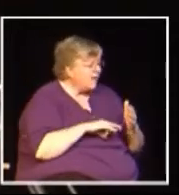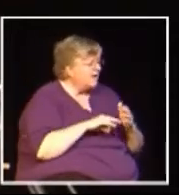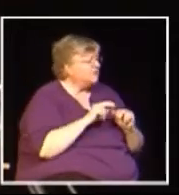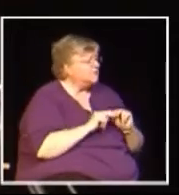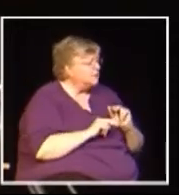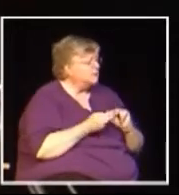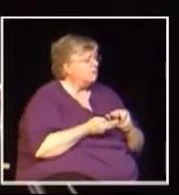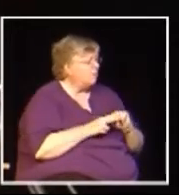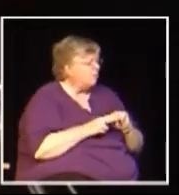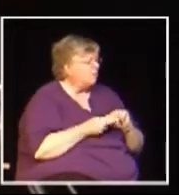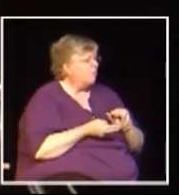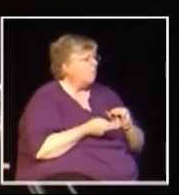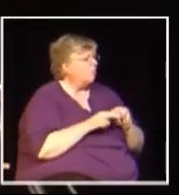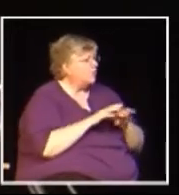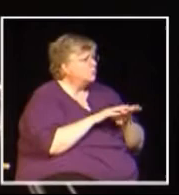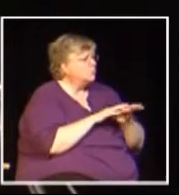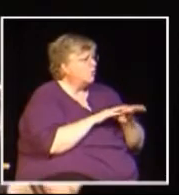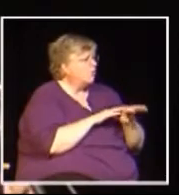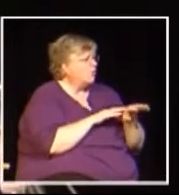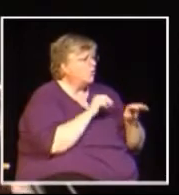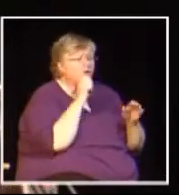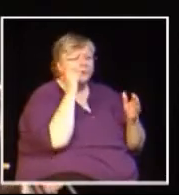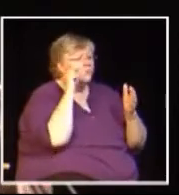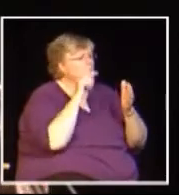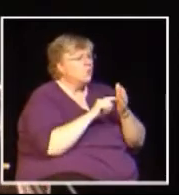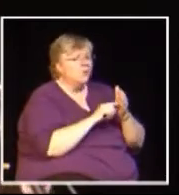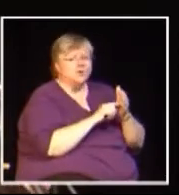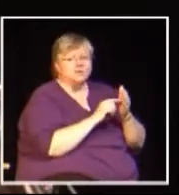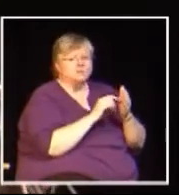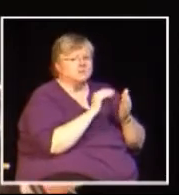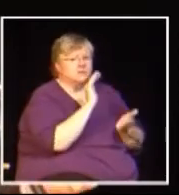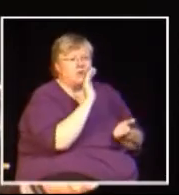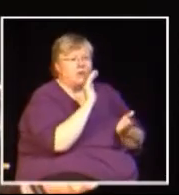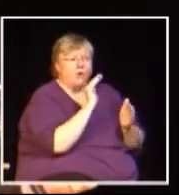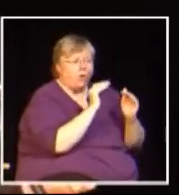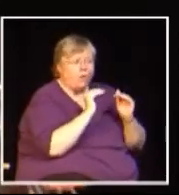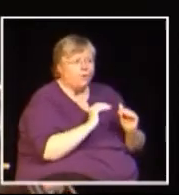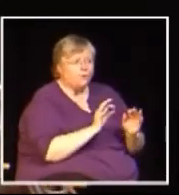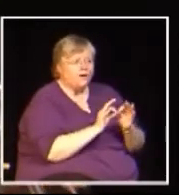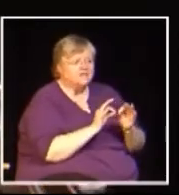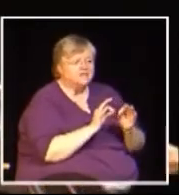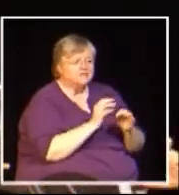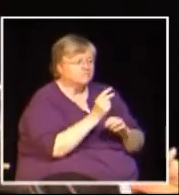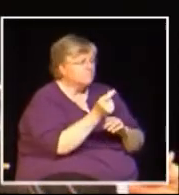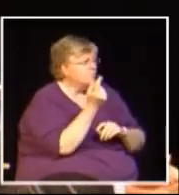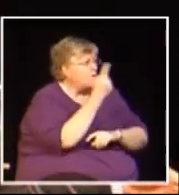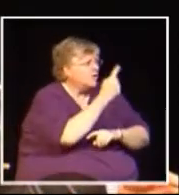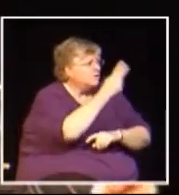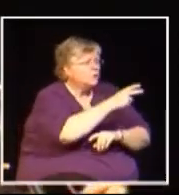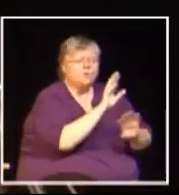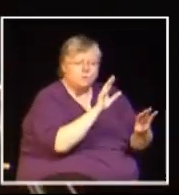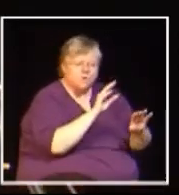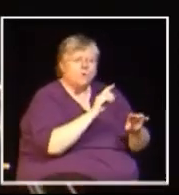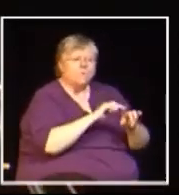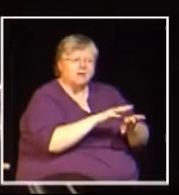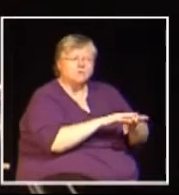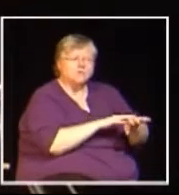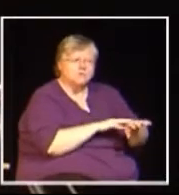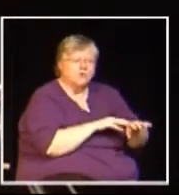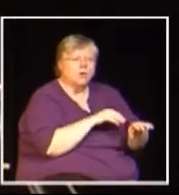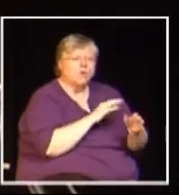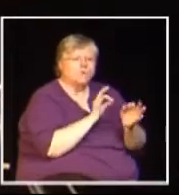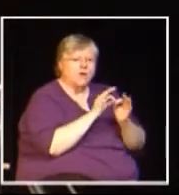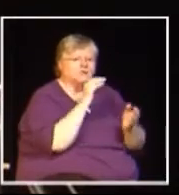economic benefits will build slowly. So we're not necessarily going to notice lower prices overnight, but we will notice lower prices over time.